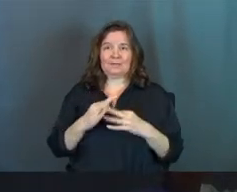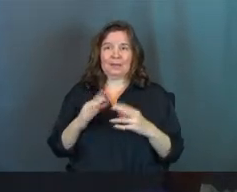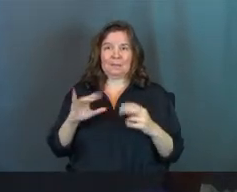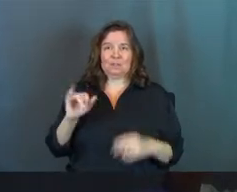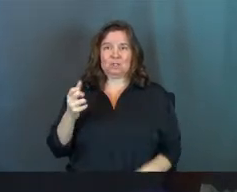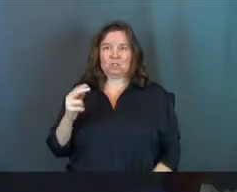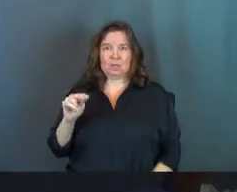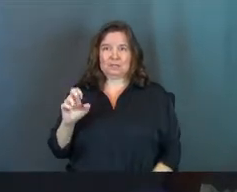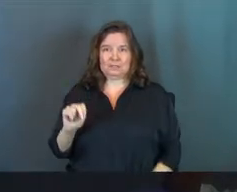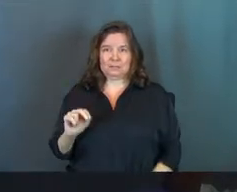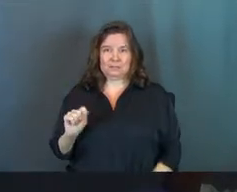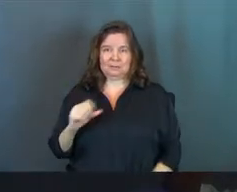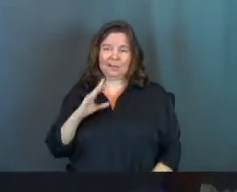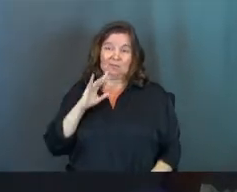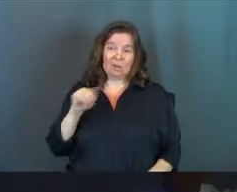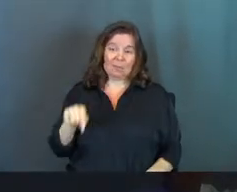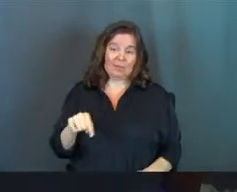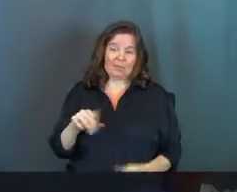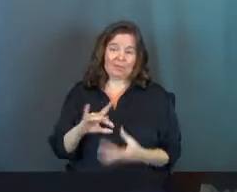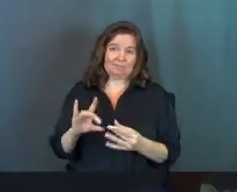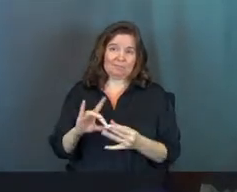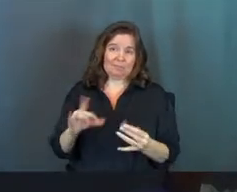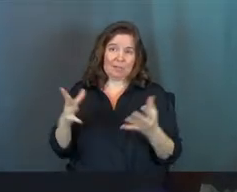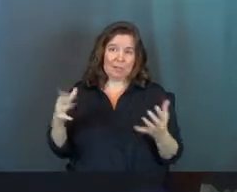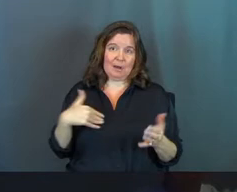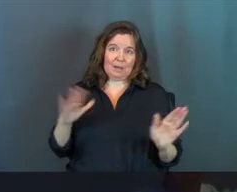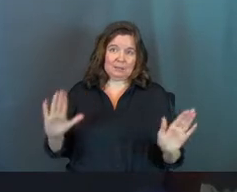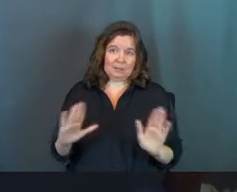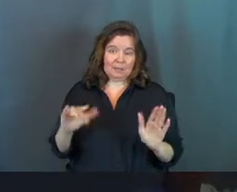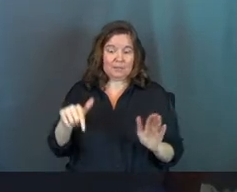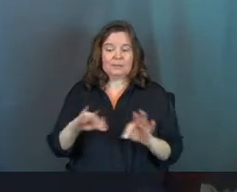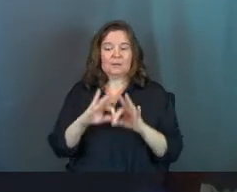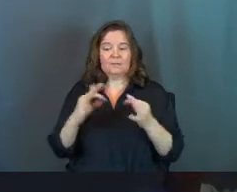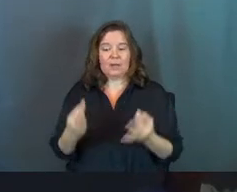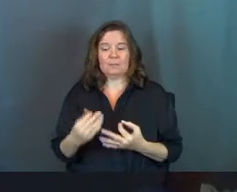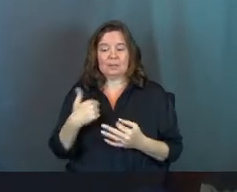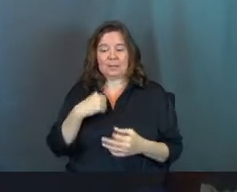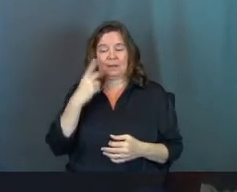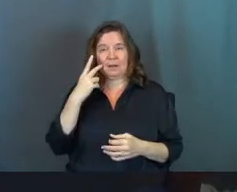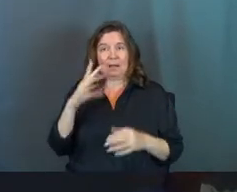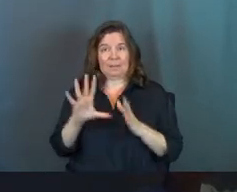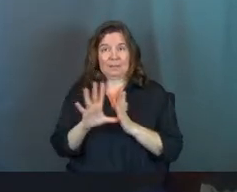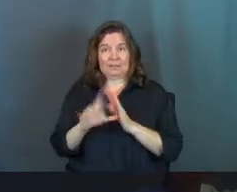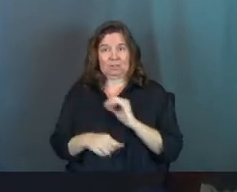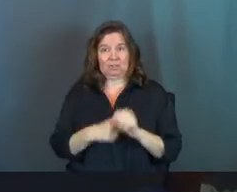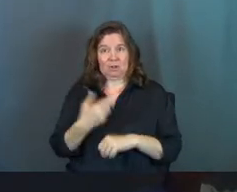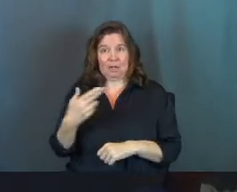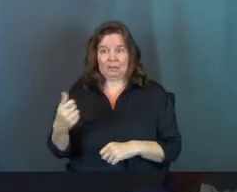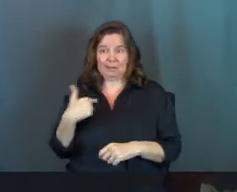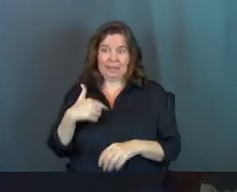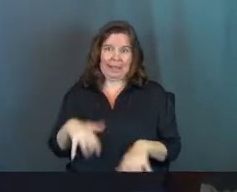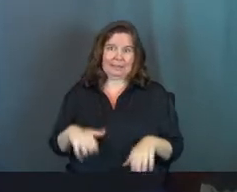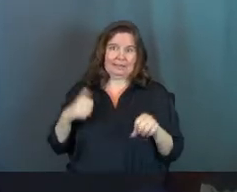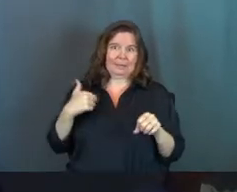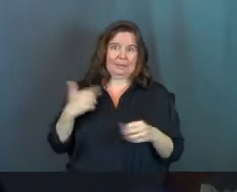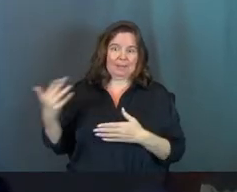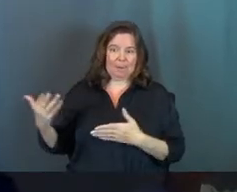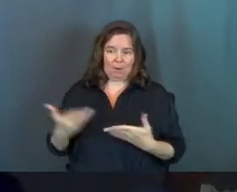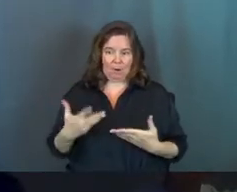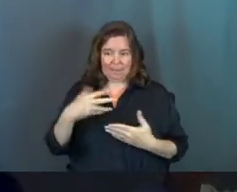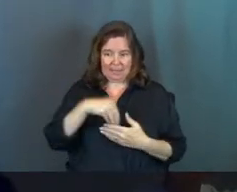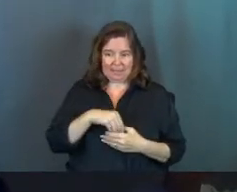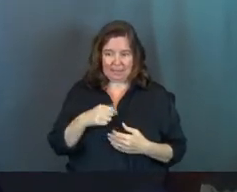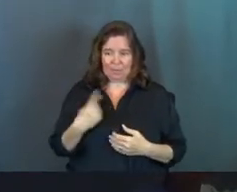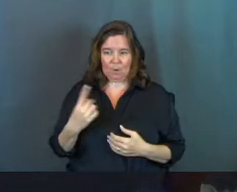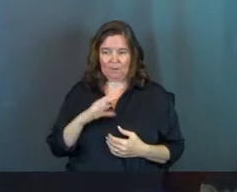if you will, the Johnsons. I've talked about the Johnson family a lot here on Sundays. This is a family that my senior year of high school that, again, they basically adopted me. They brought me